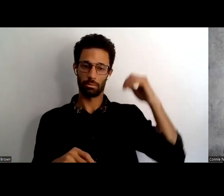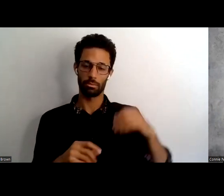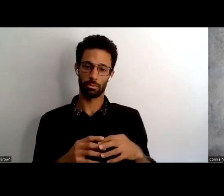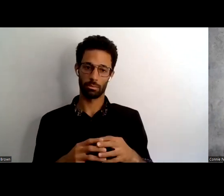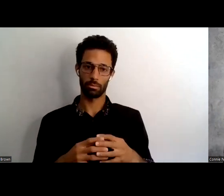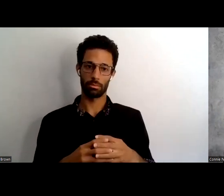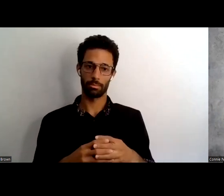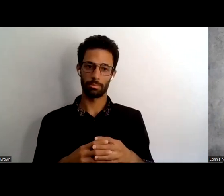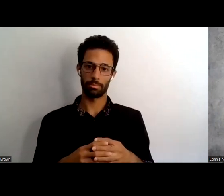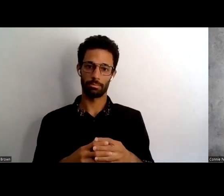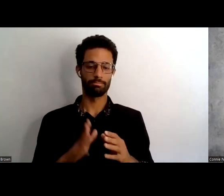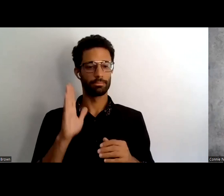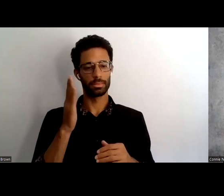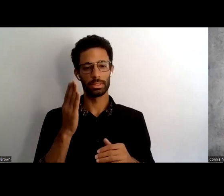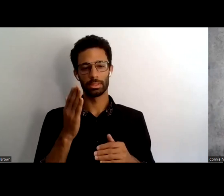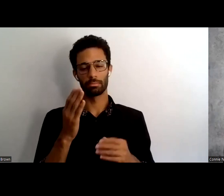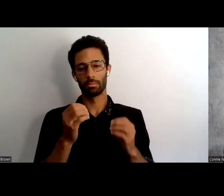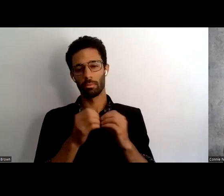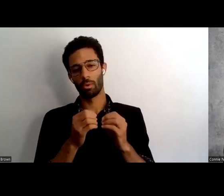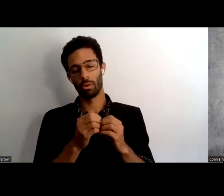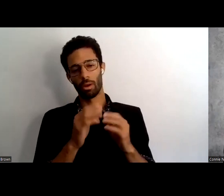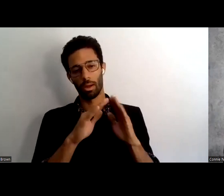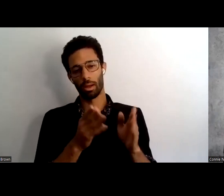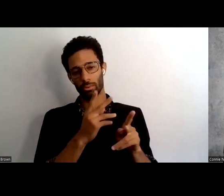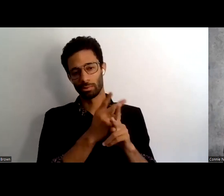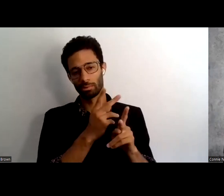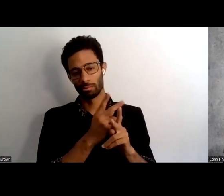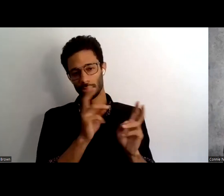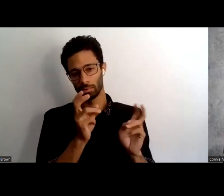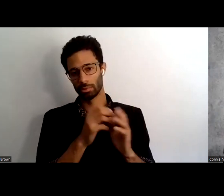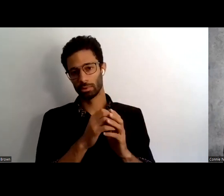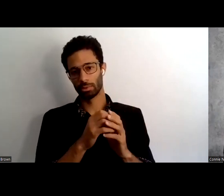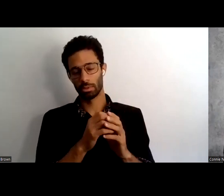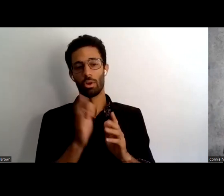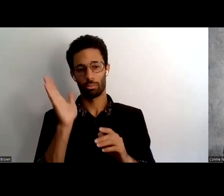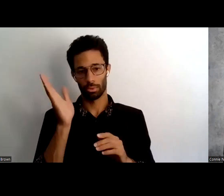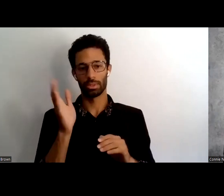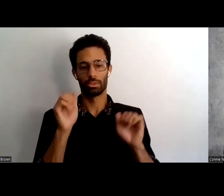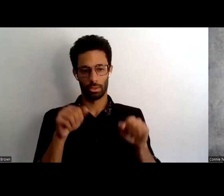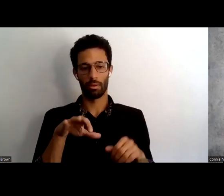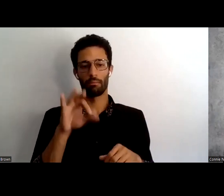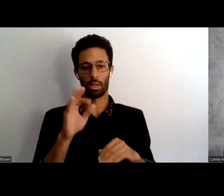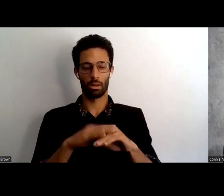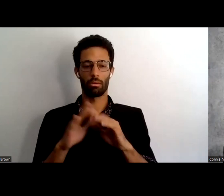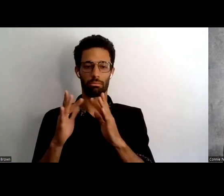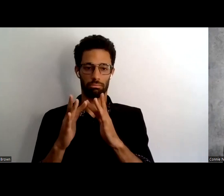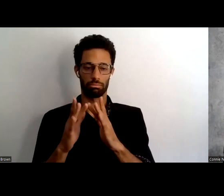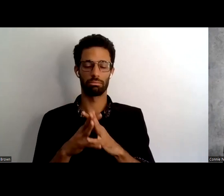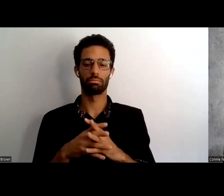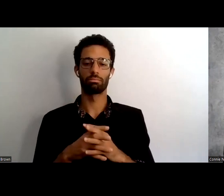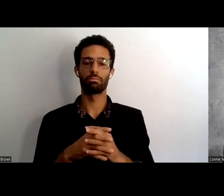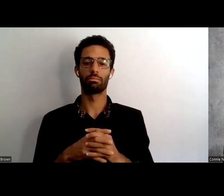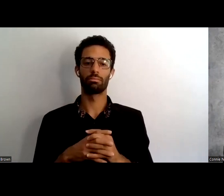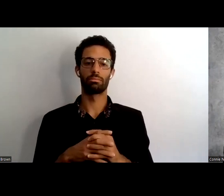looks like there's still some housekeeping questions the presentation will be made available again you'll find the link on our home page um under